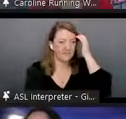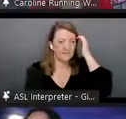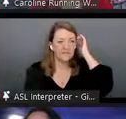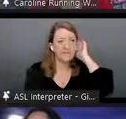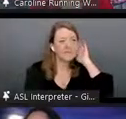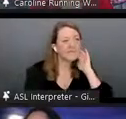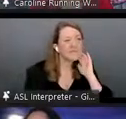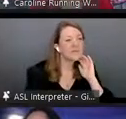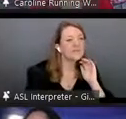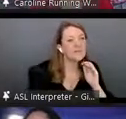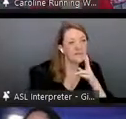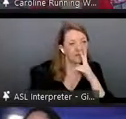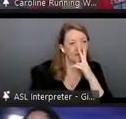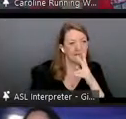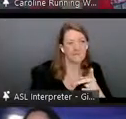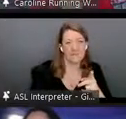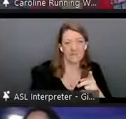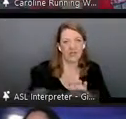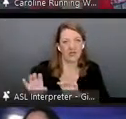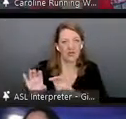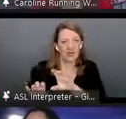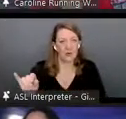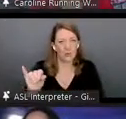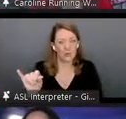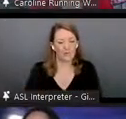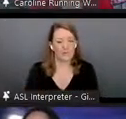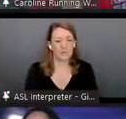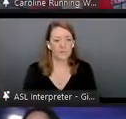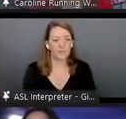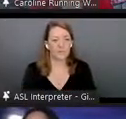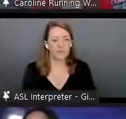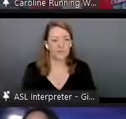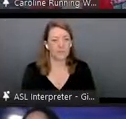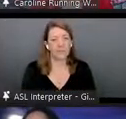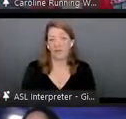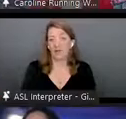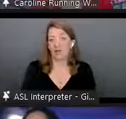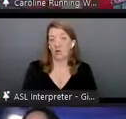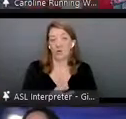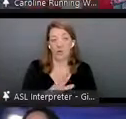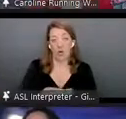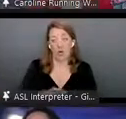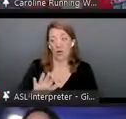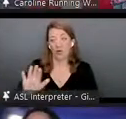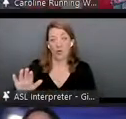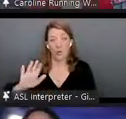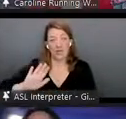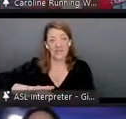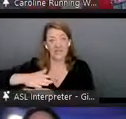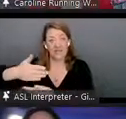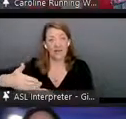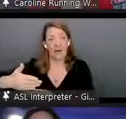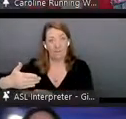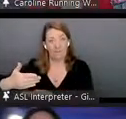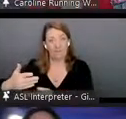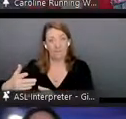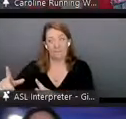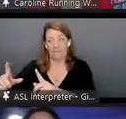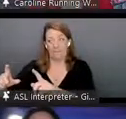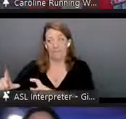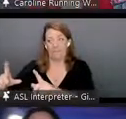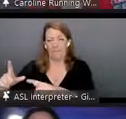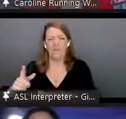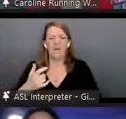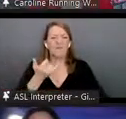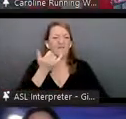the chat as well you can also do this on your desktop if you don't have your phone handy but i encourage you to do on your phone because it's a little more useful